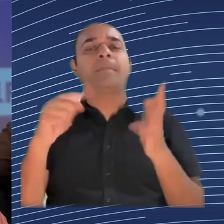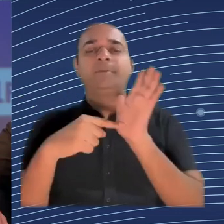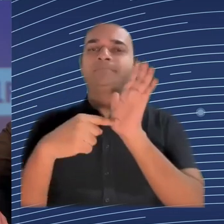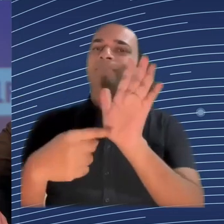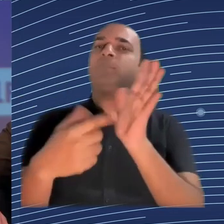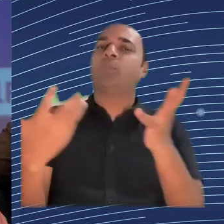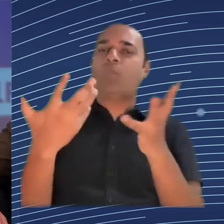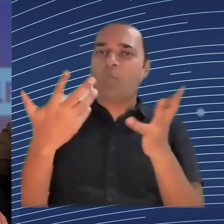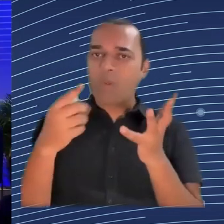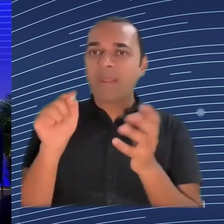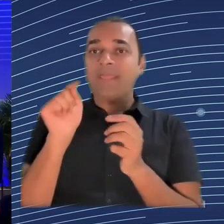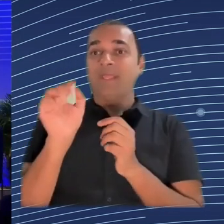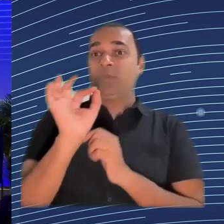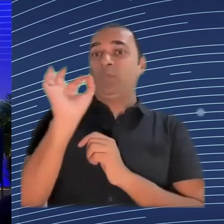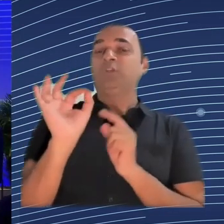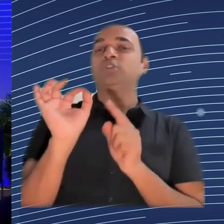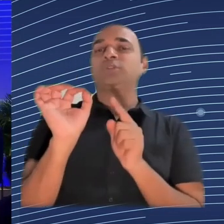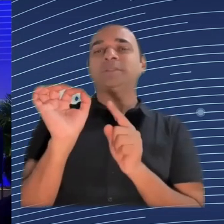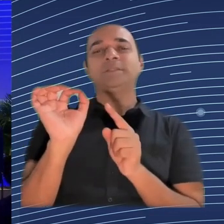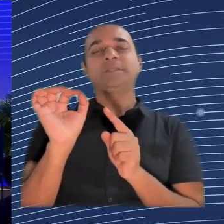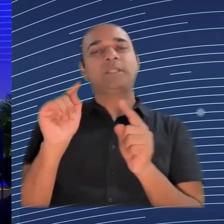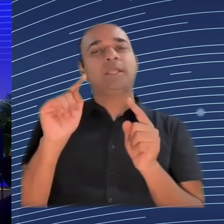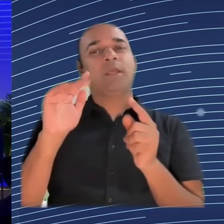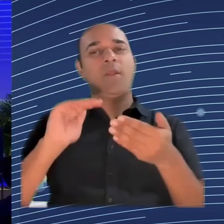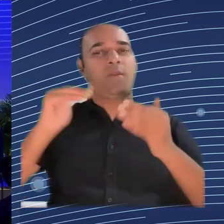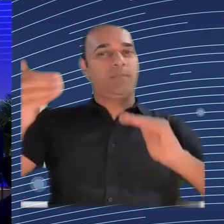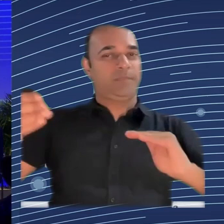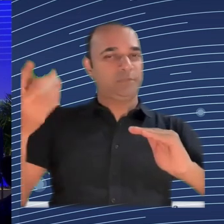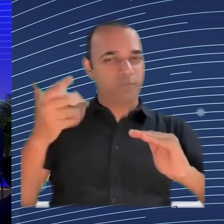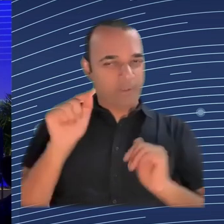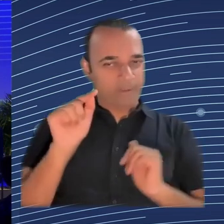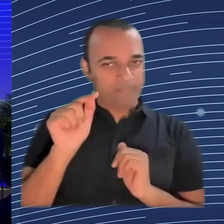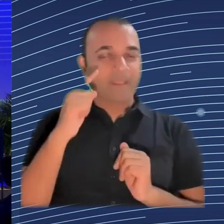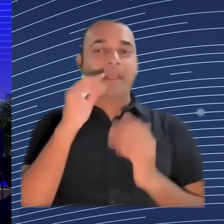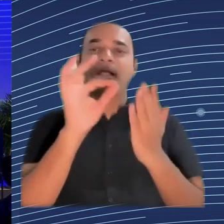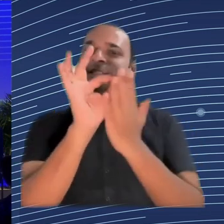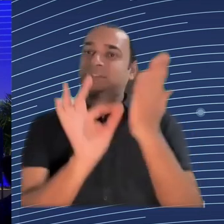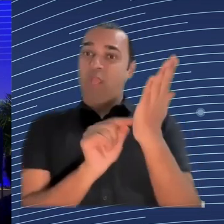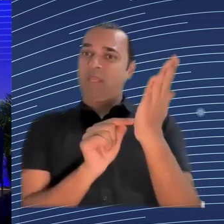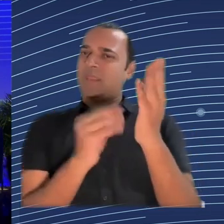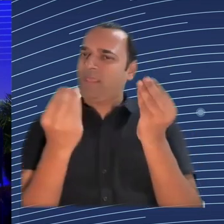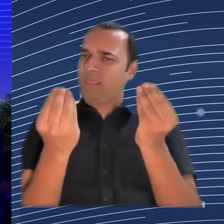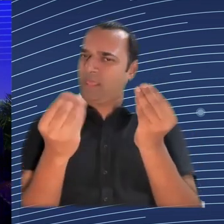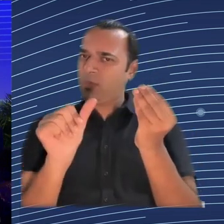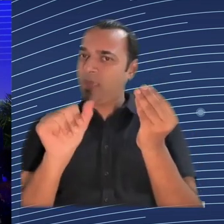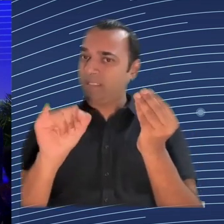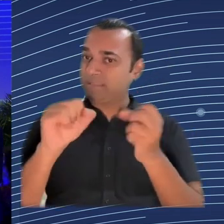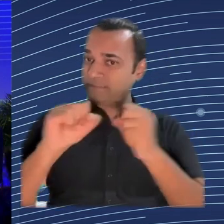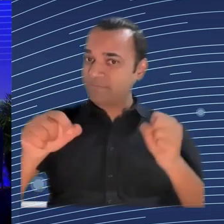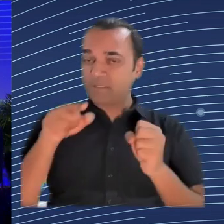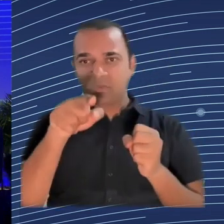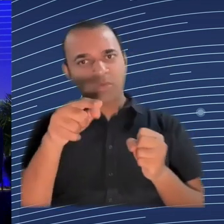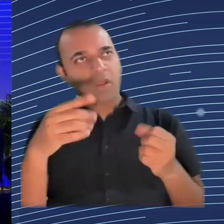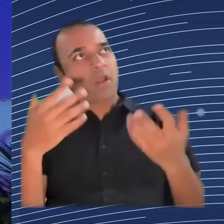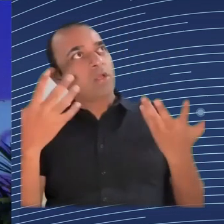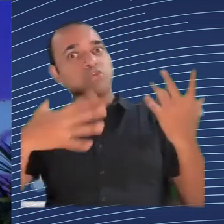briefly you want to add to this? Just to mention that I completely agree with the point that Ravit just made. I totally agree that this is a